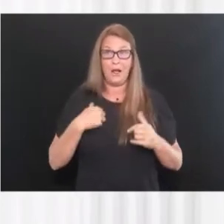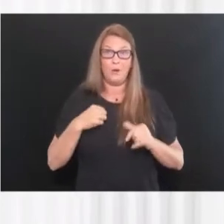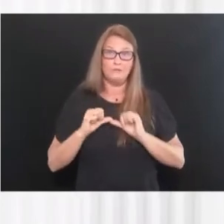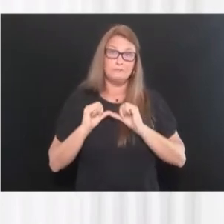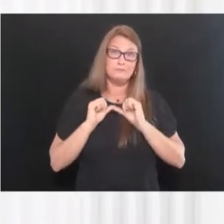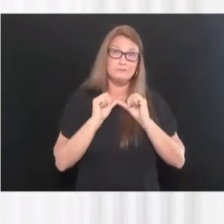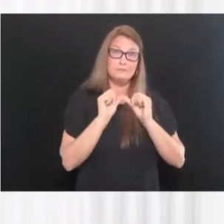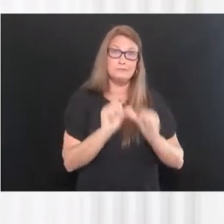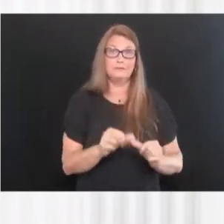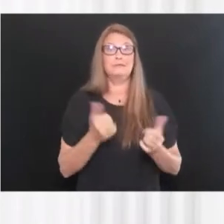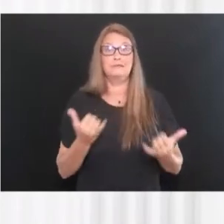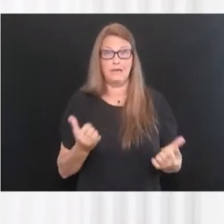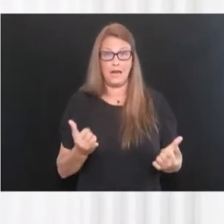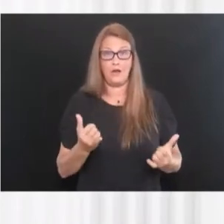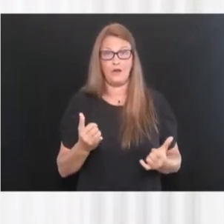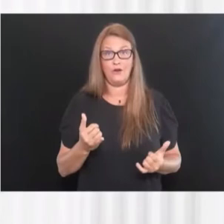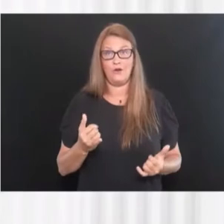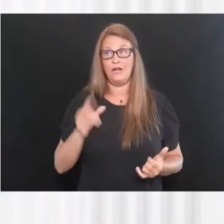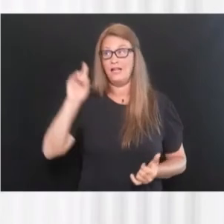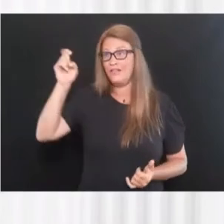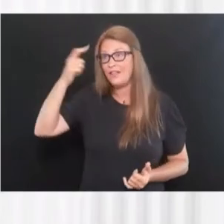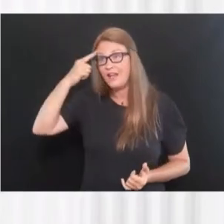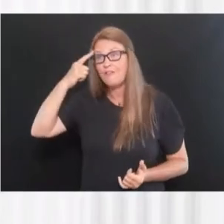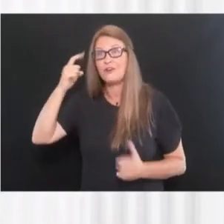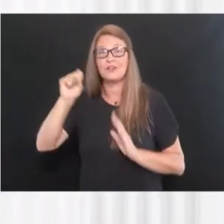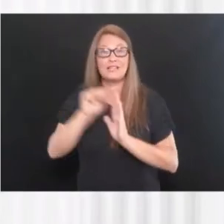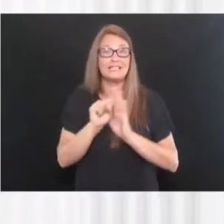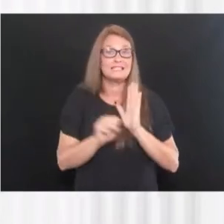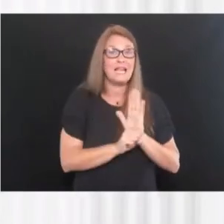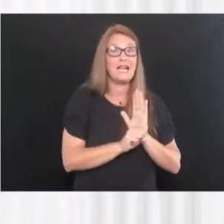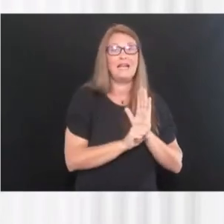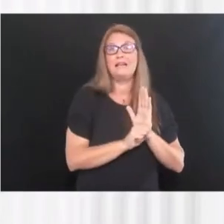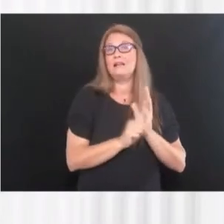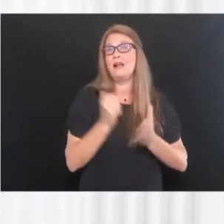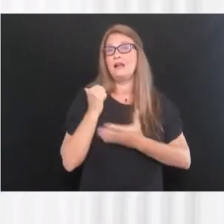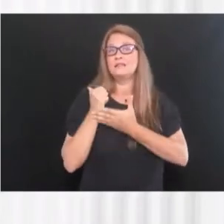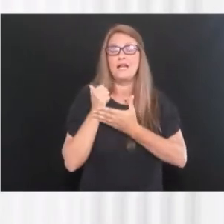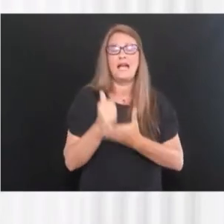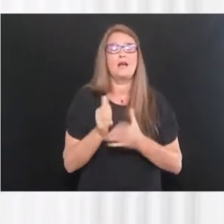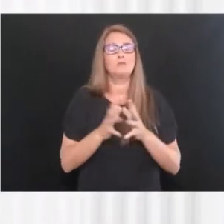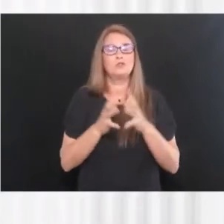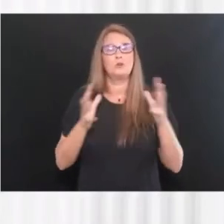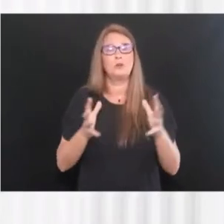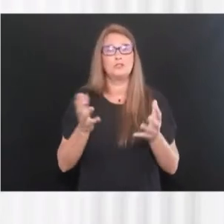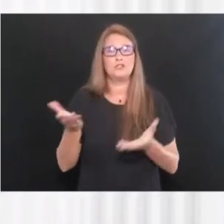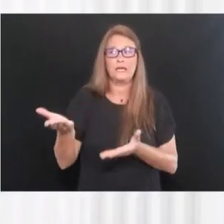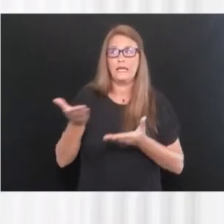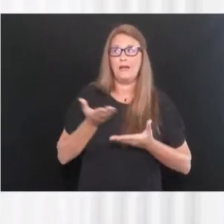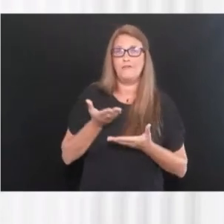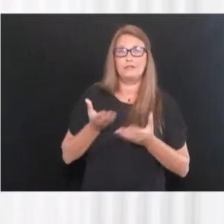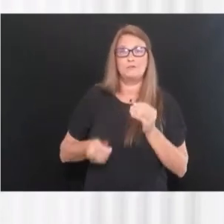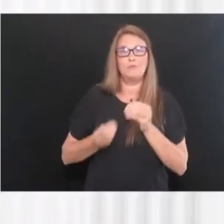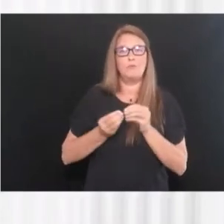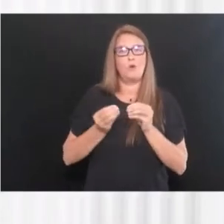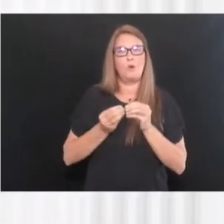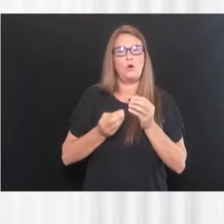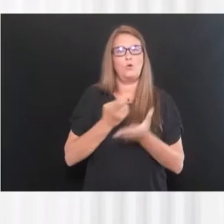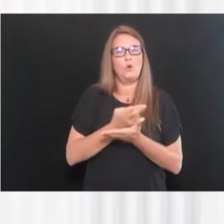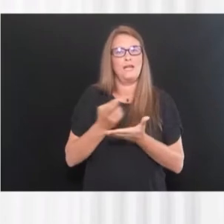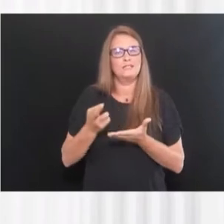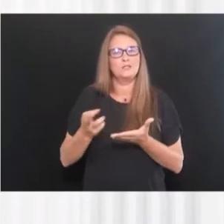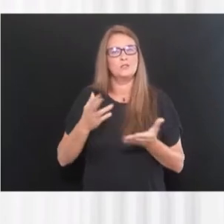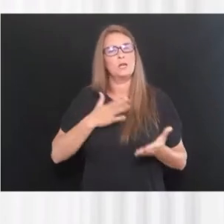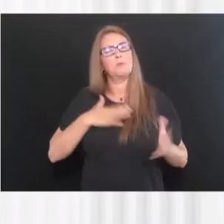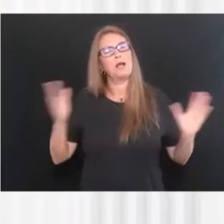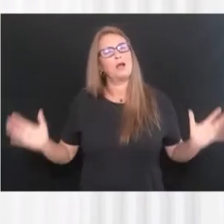doing all that we can. The governor and the state's helped tremendously in, in trying to get additional resources, everything we've come to ask for. But what I